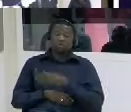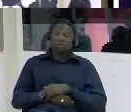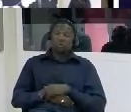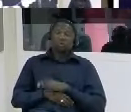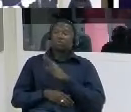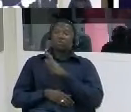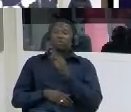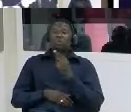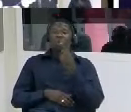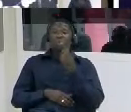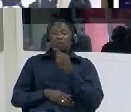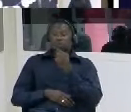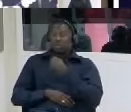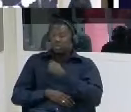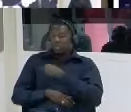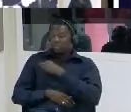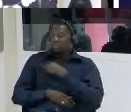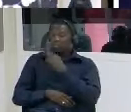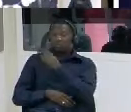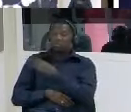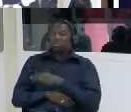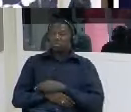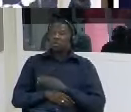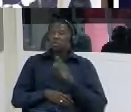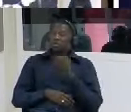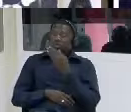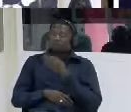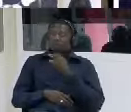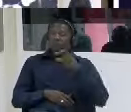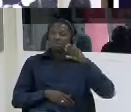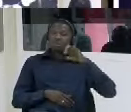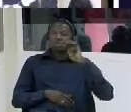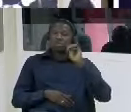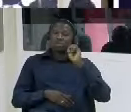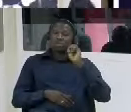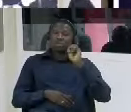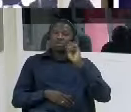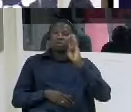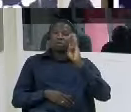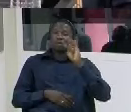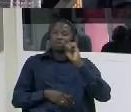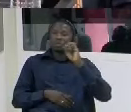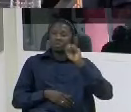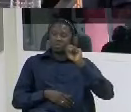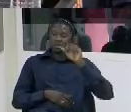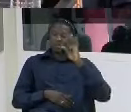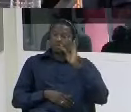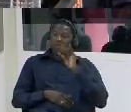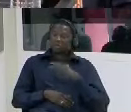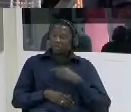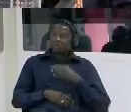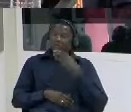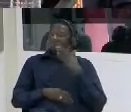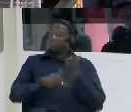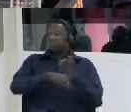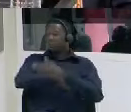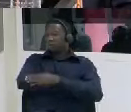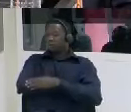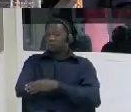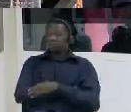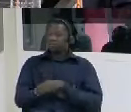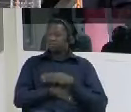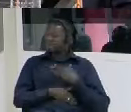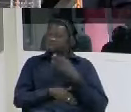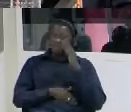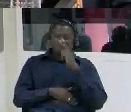red cross so we went to robos then we find them close and uh now i have to find a place where